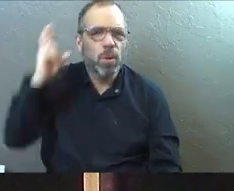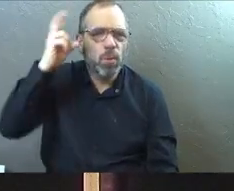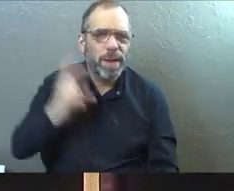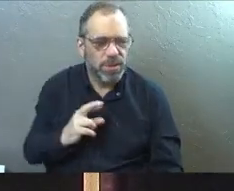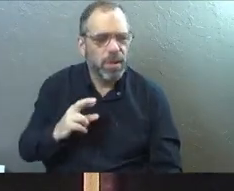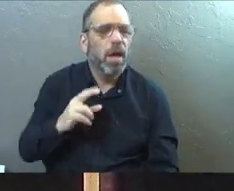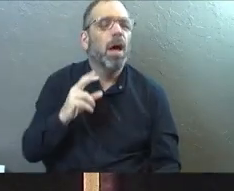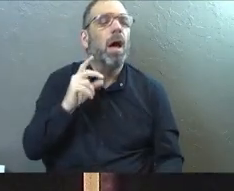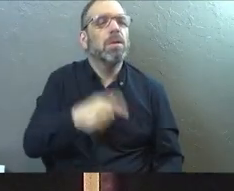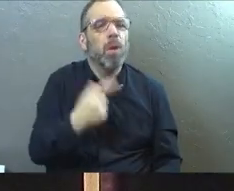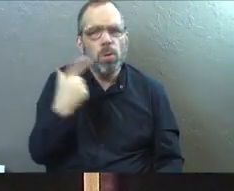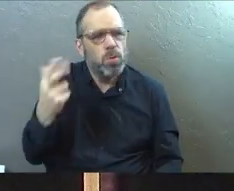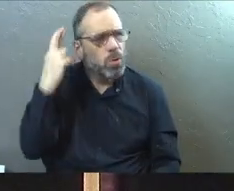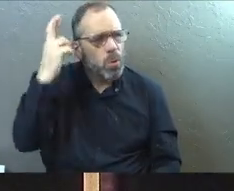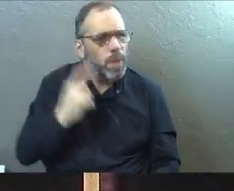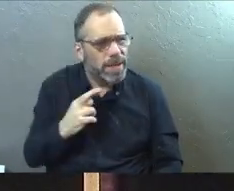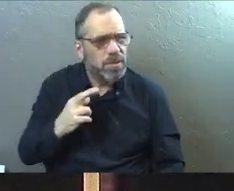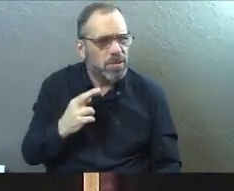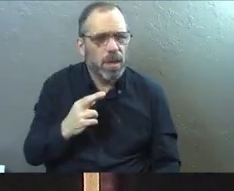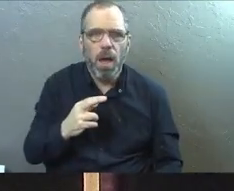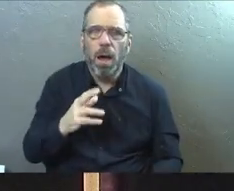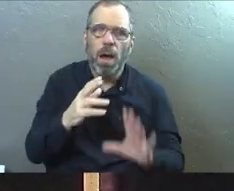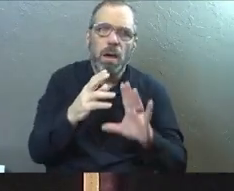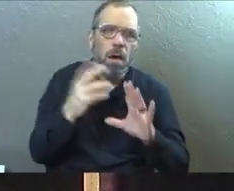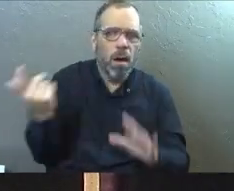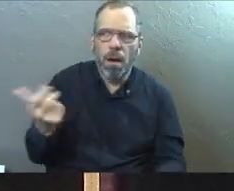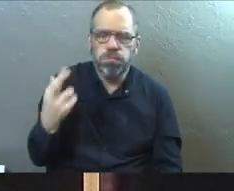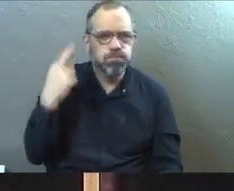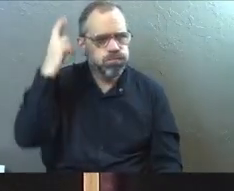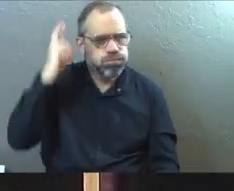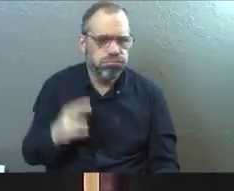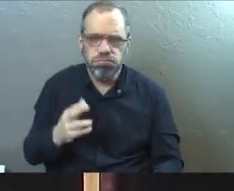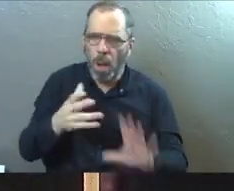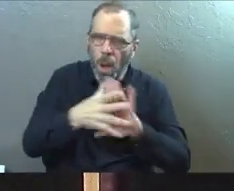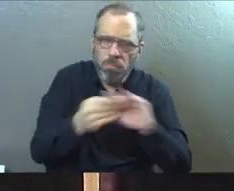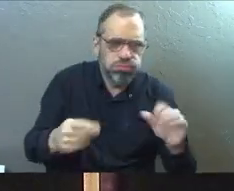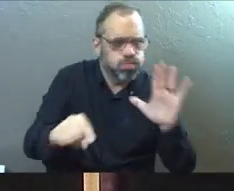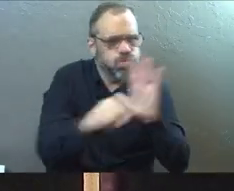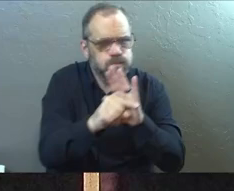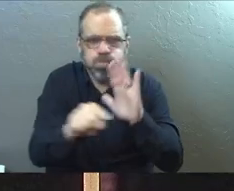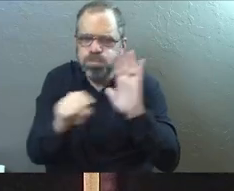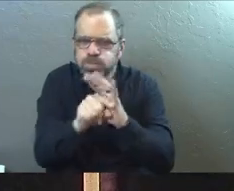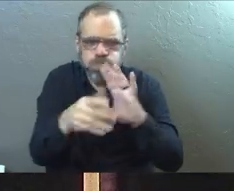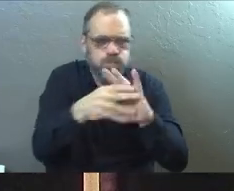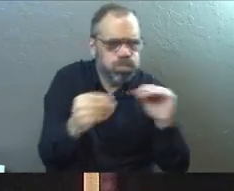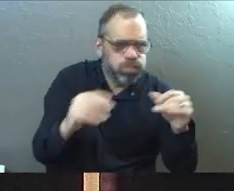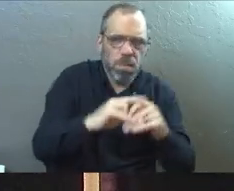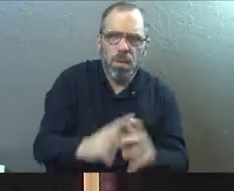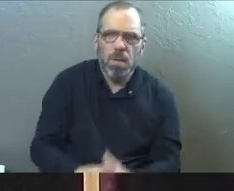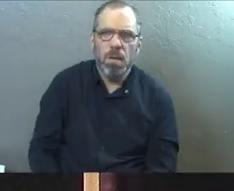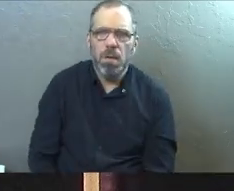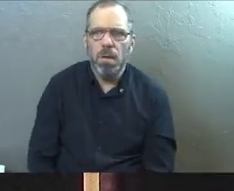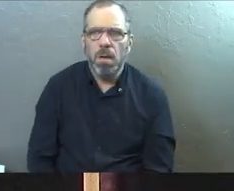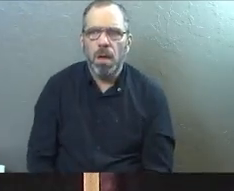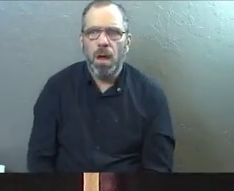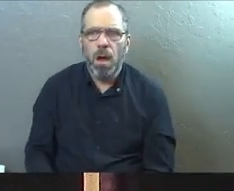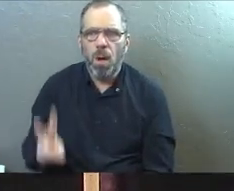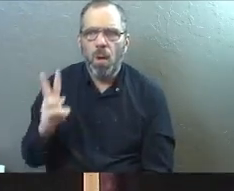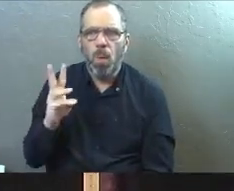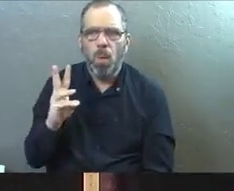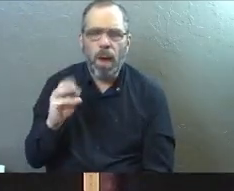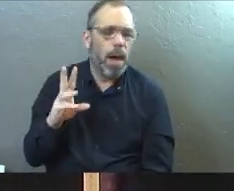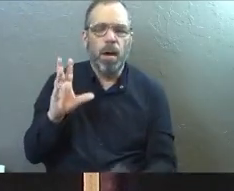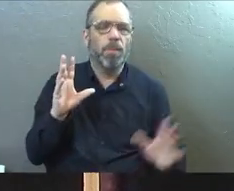truth, man. People just told me completely terrible things about Rachel. Yeah. Oh, exactly. I was like, wow. And it's just